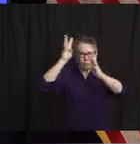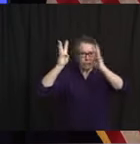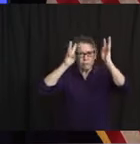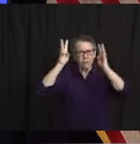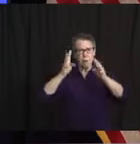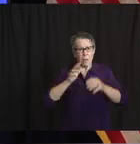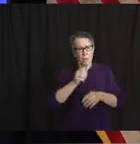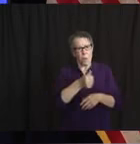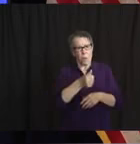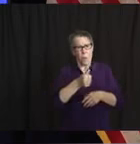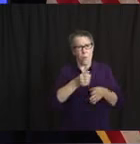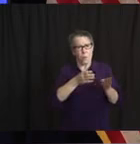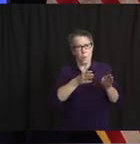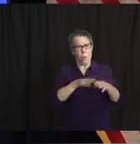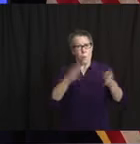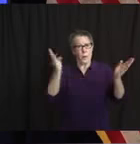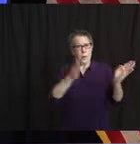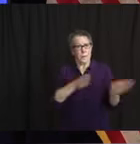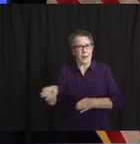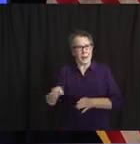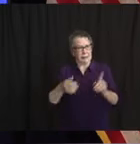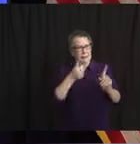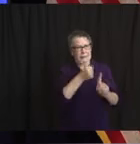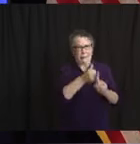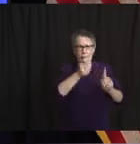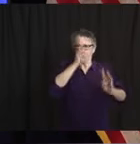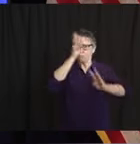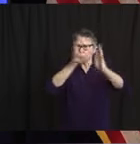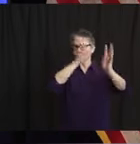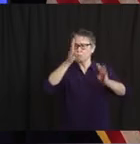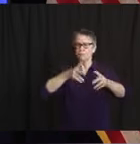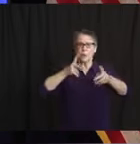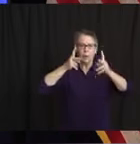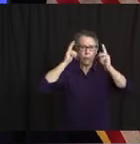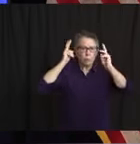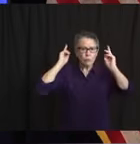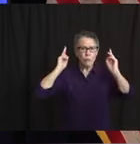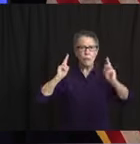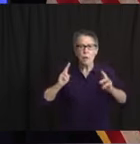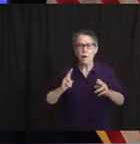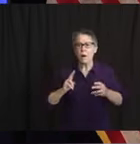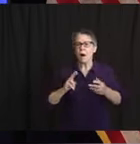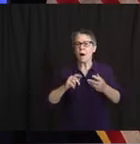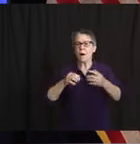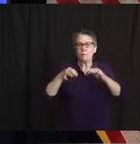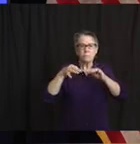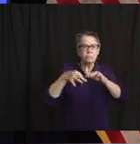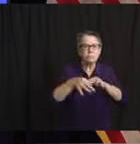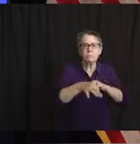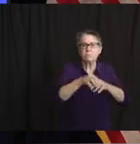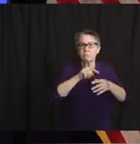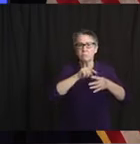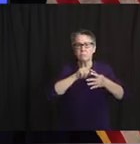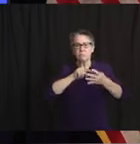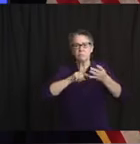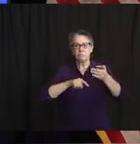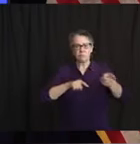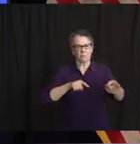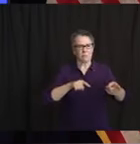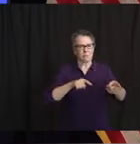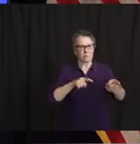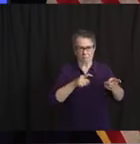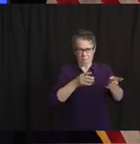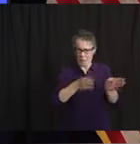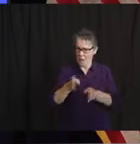I think barbershops and hair salons have put up their own reopening plan. Are you on board with letting them sort of